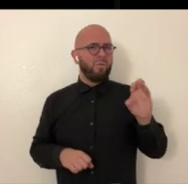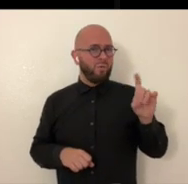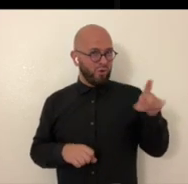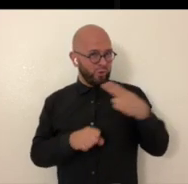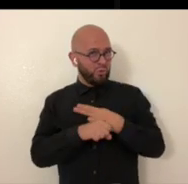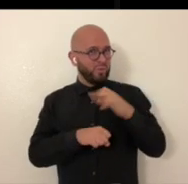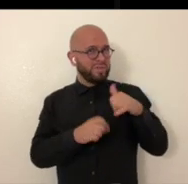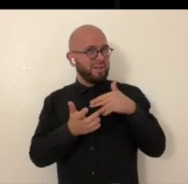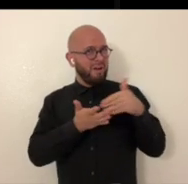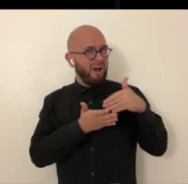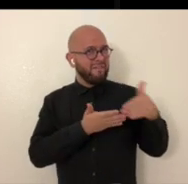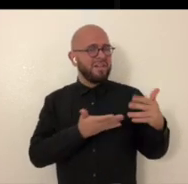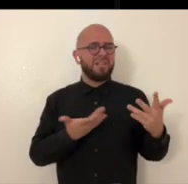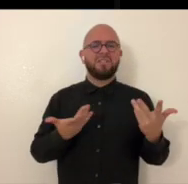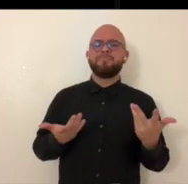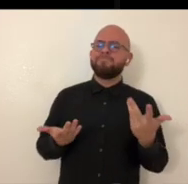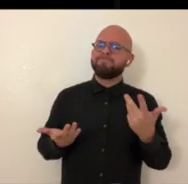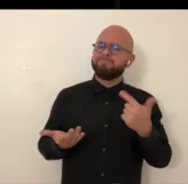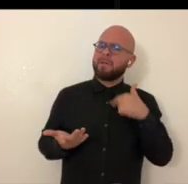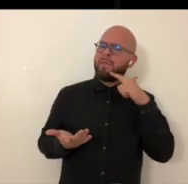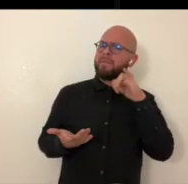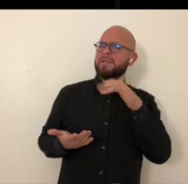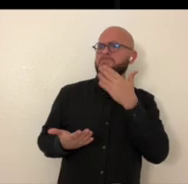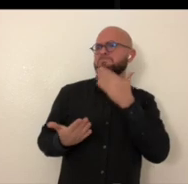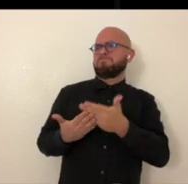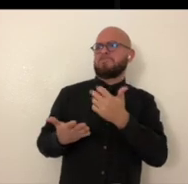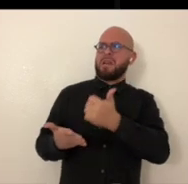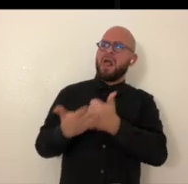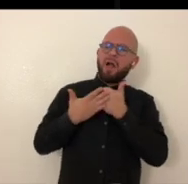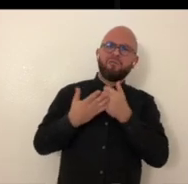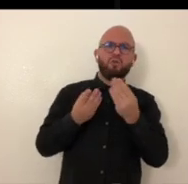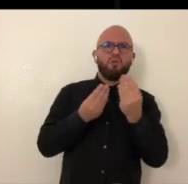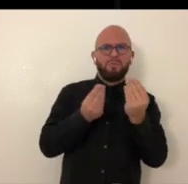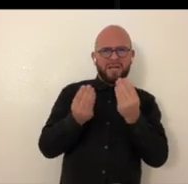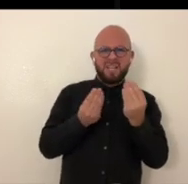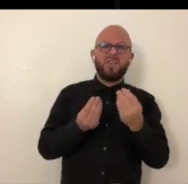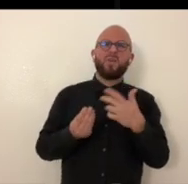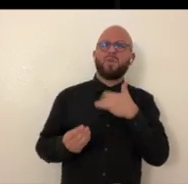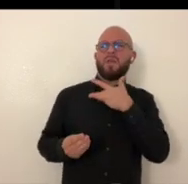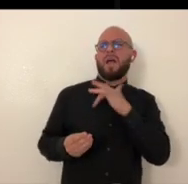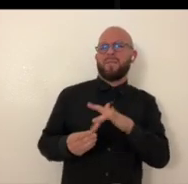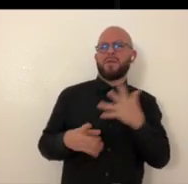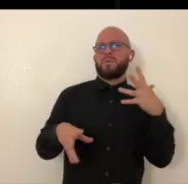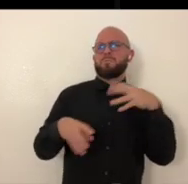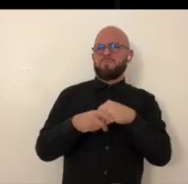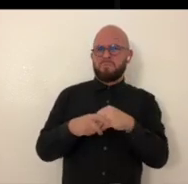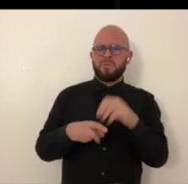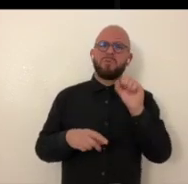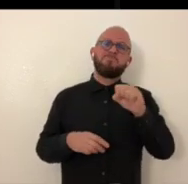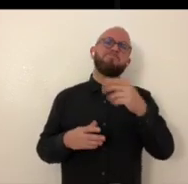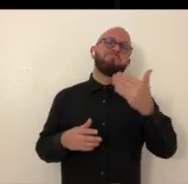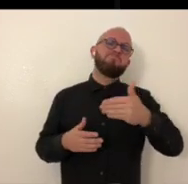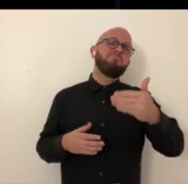plywood is something that you use pretty regularly as well. I think it's a really helpful material. It's something that I definitely do